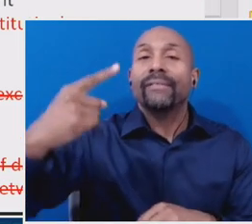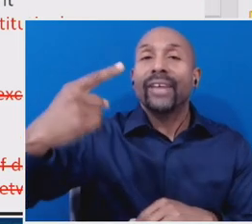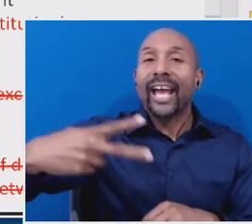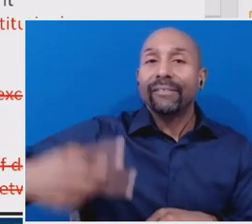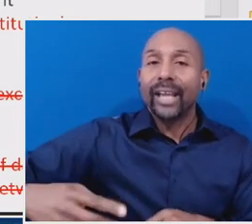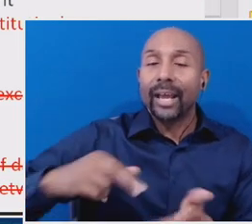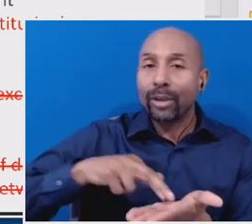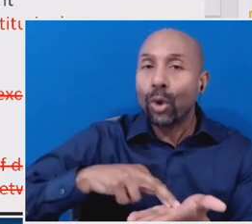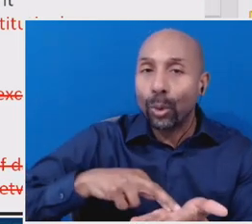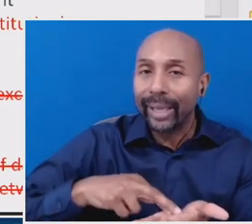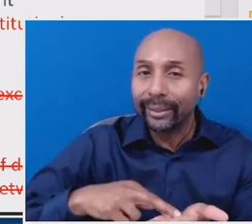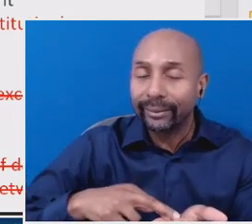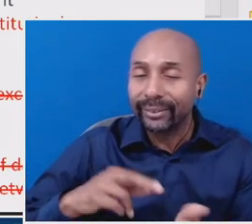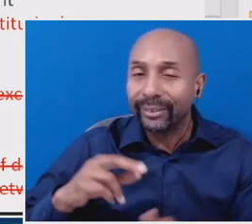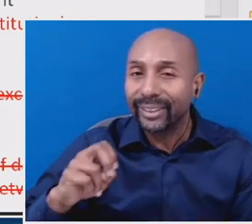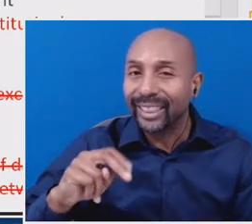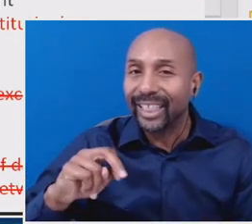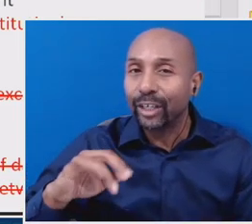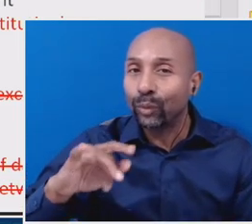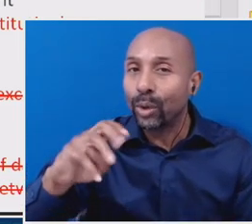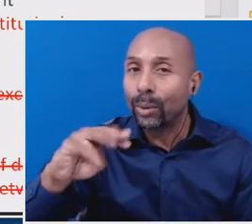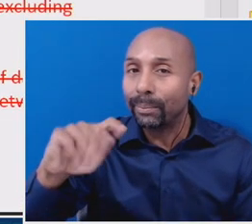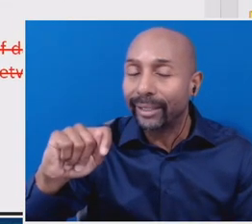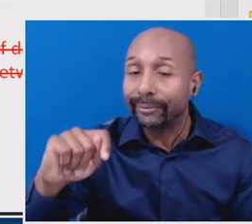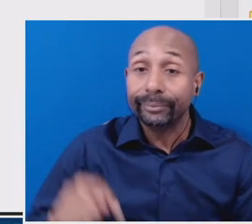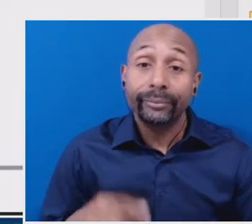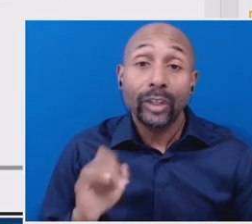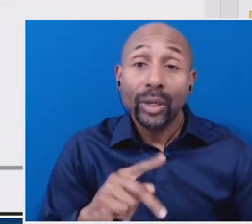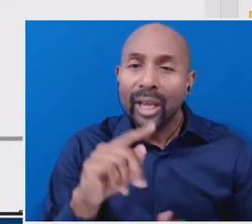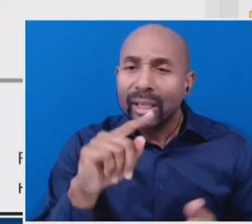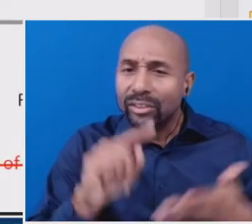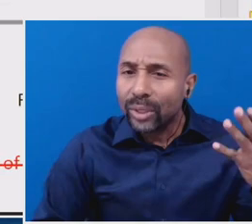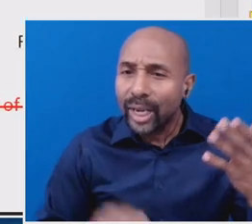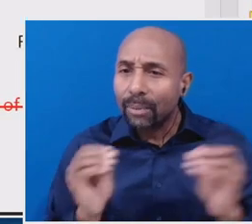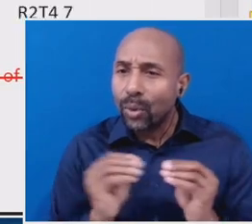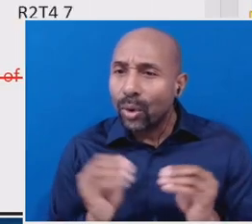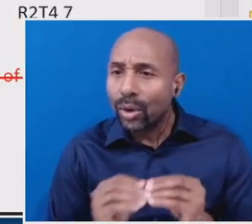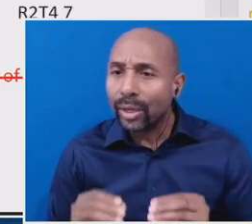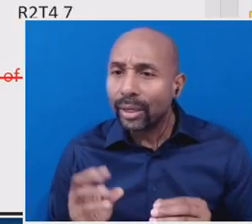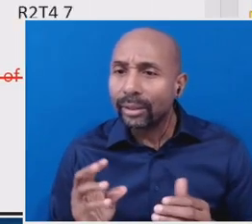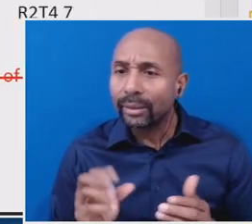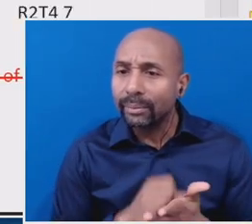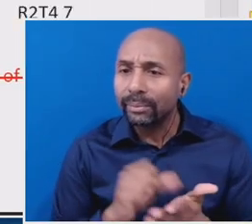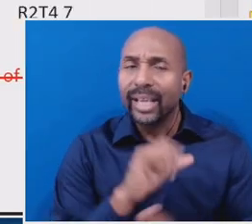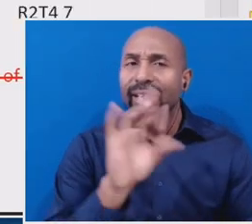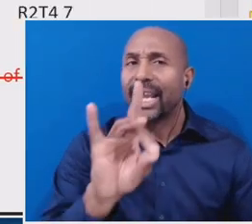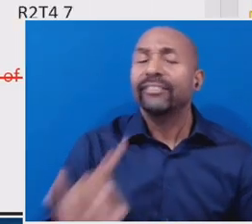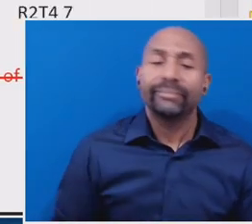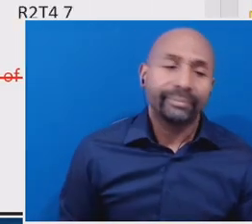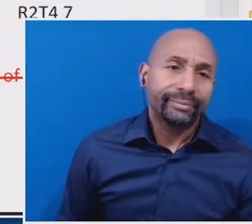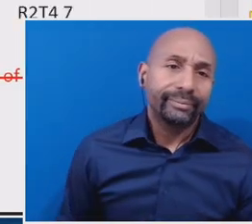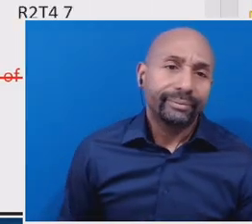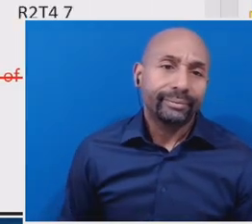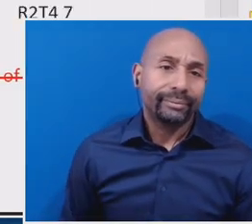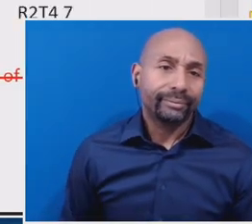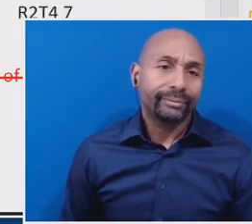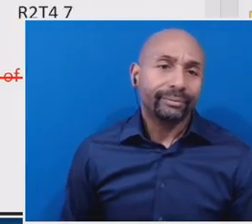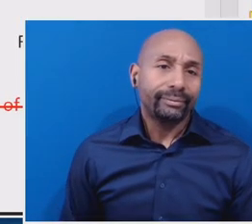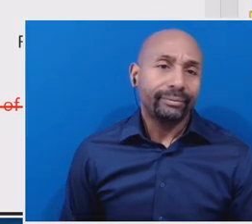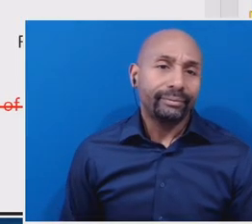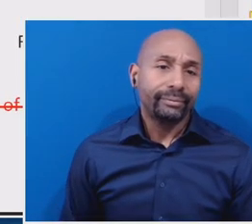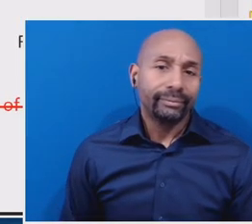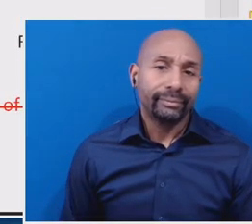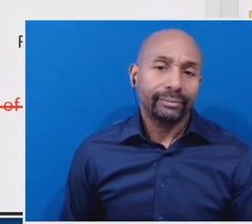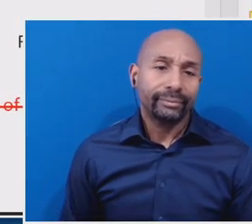So you can see here, um, and scroll down a little bit more, Vanessa. I think I'm right this time. Um, yeah. So we, we struck, uh, the three,